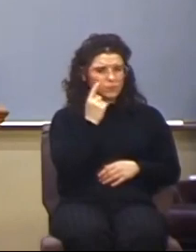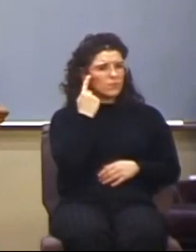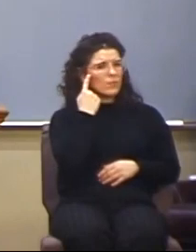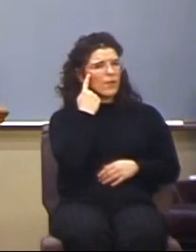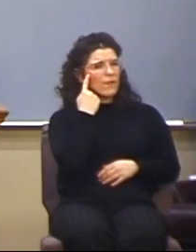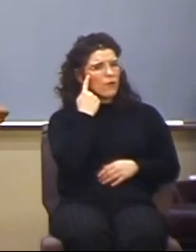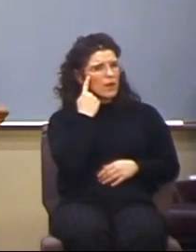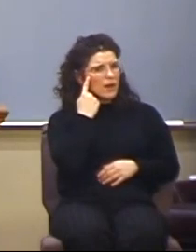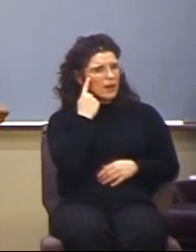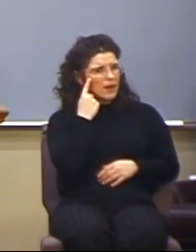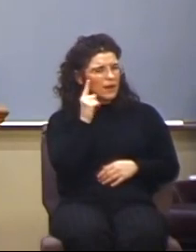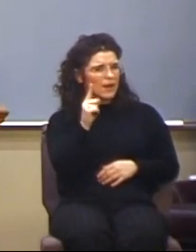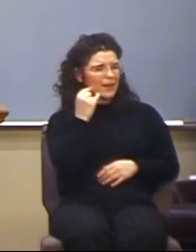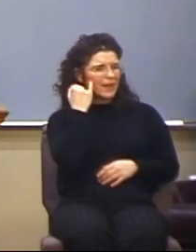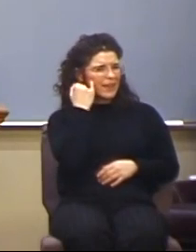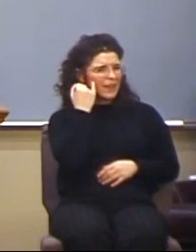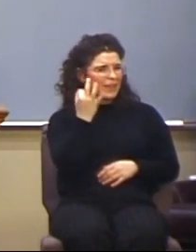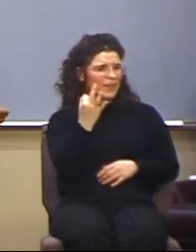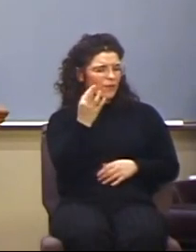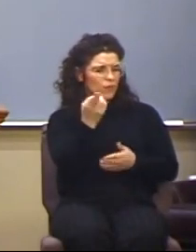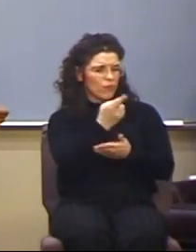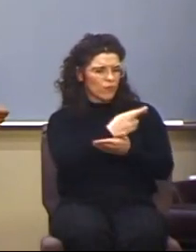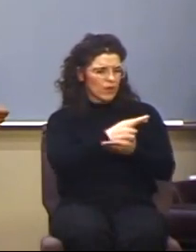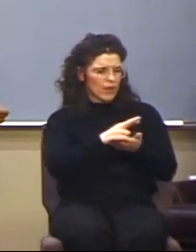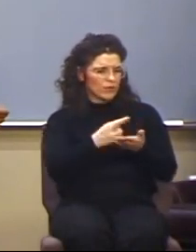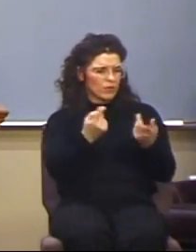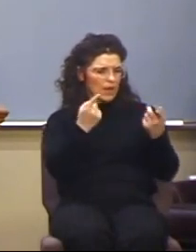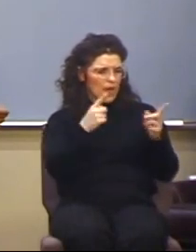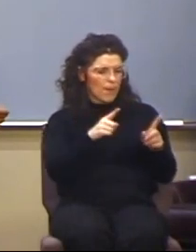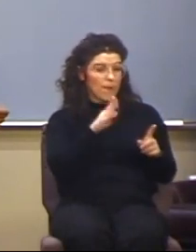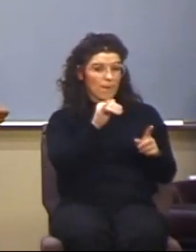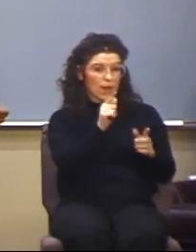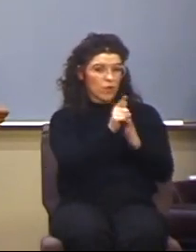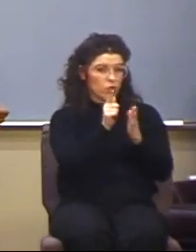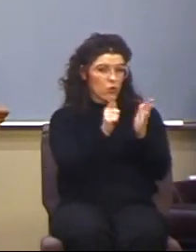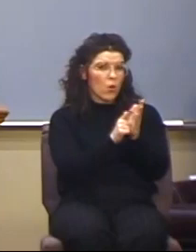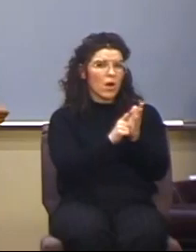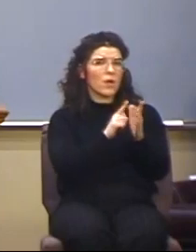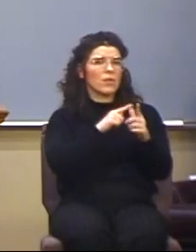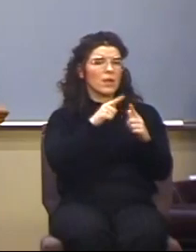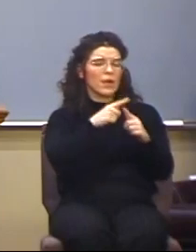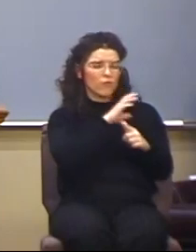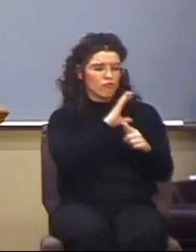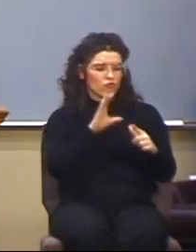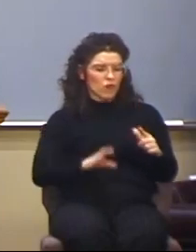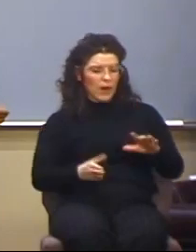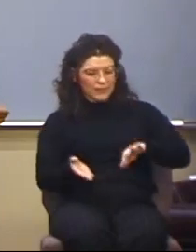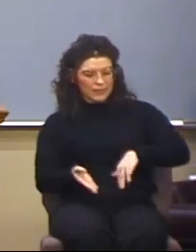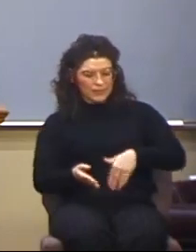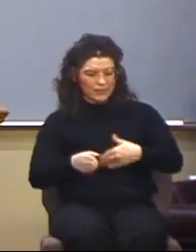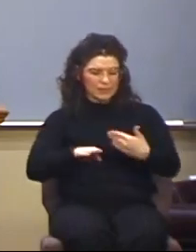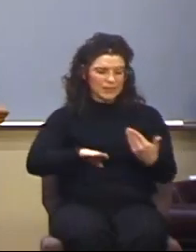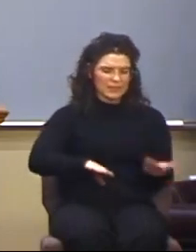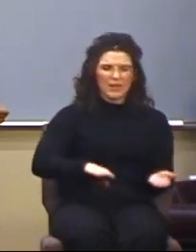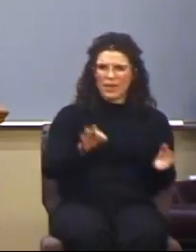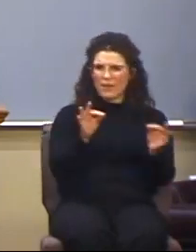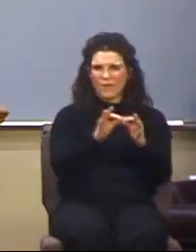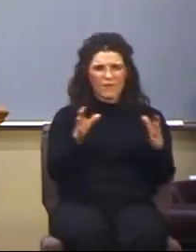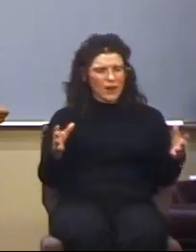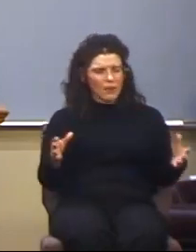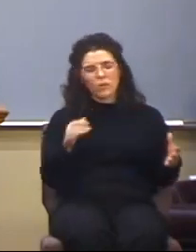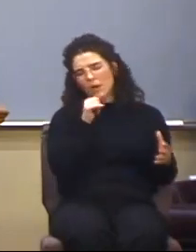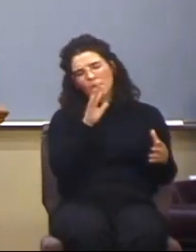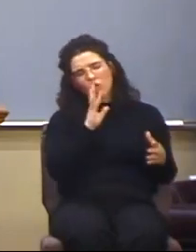then Christ is dead in vain. We're not going to talk about the context, but if